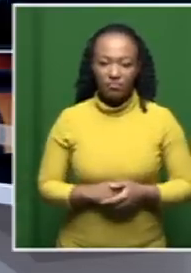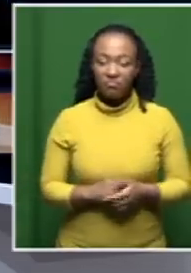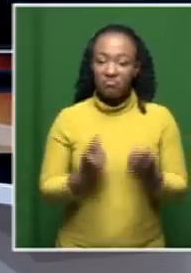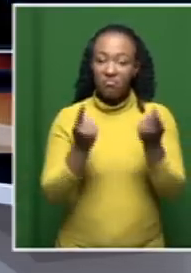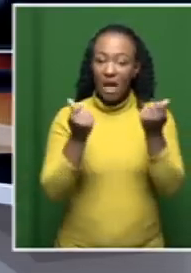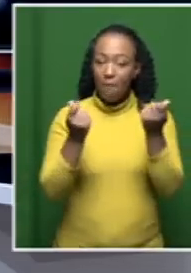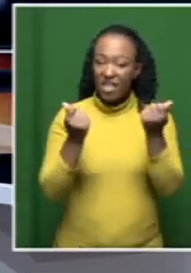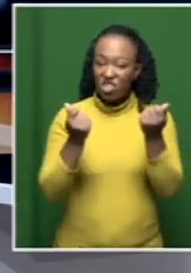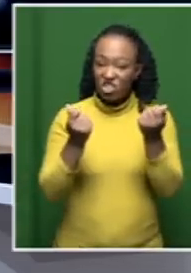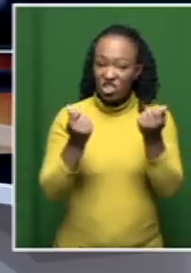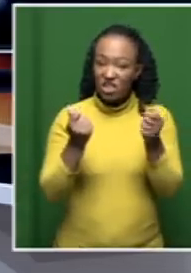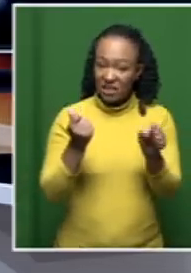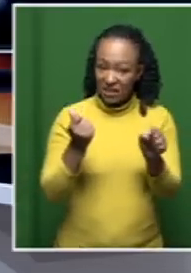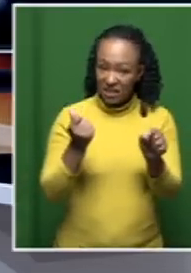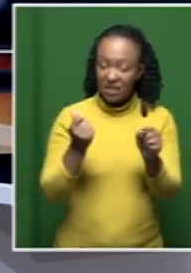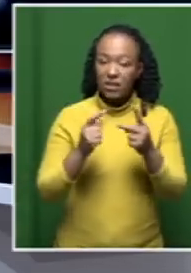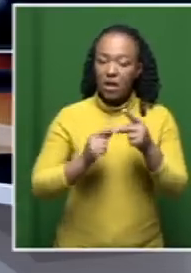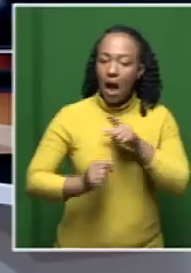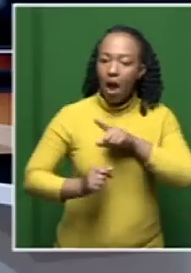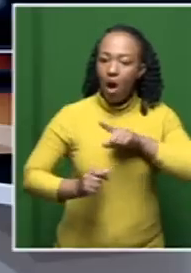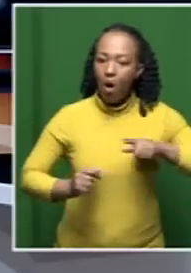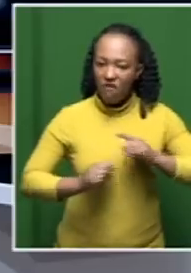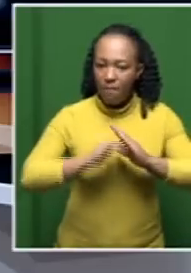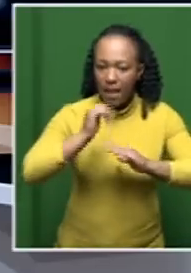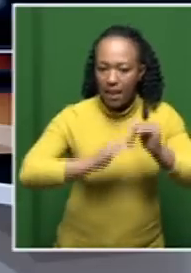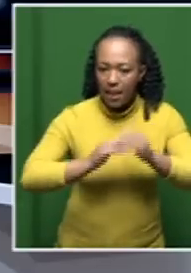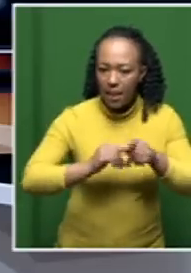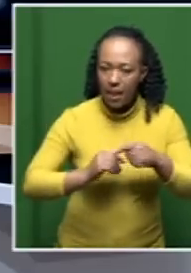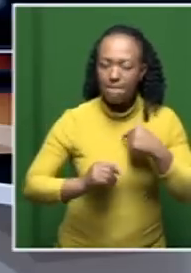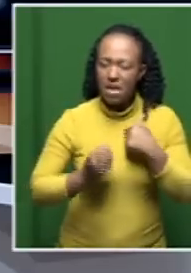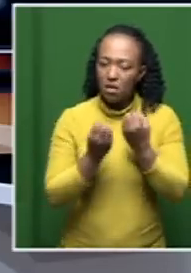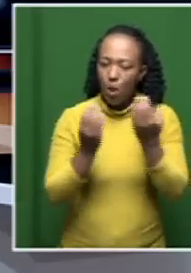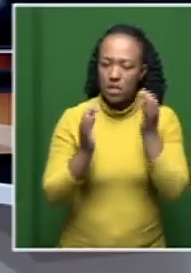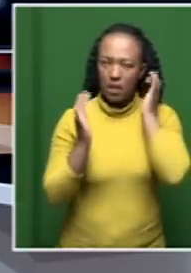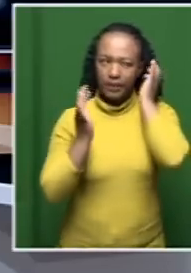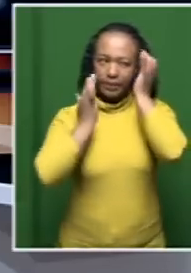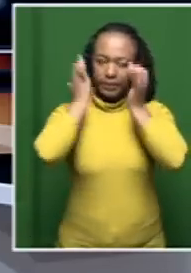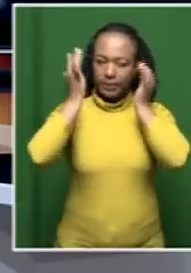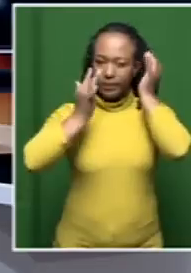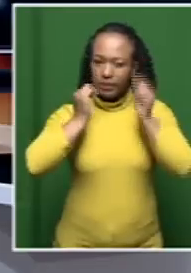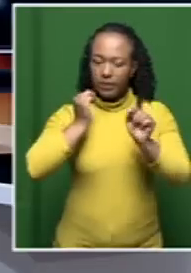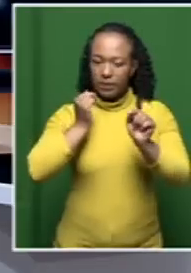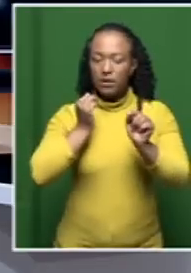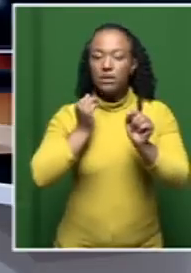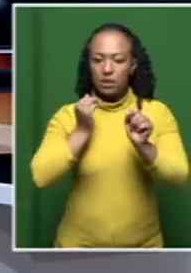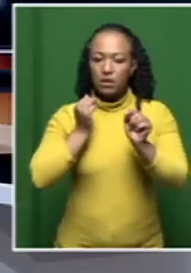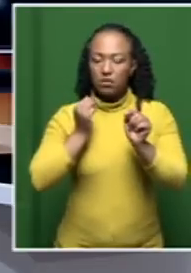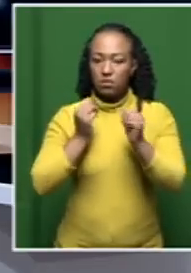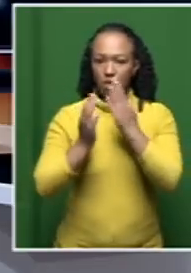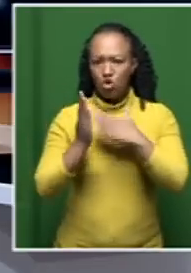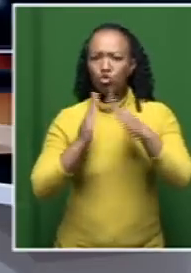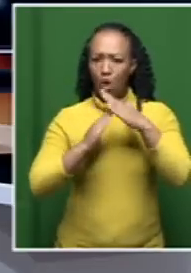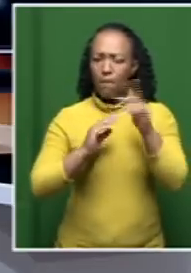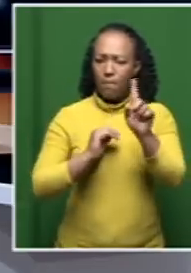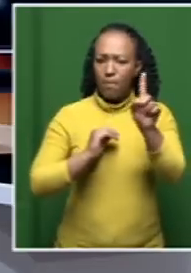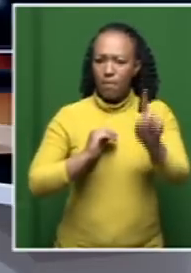this going to cost? Secondly, how long is this going to take? And those are just, you know, top-line questions. If you